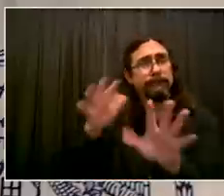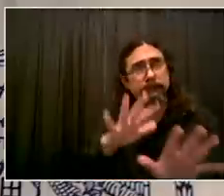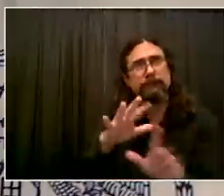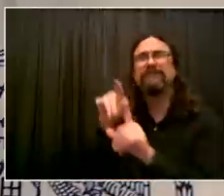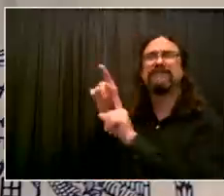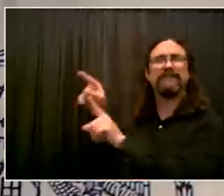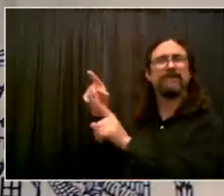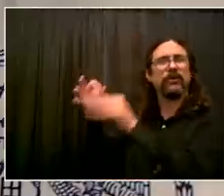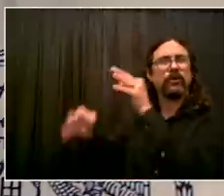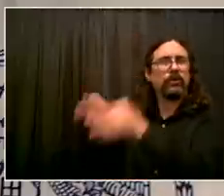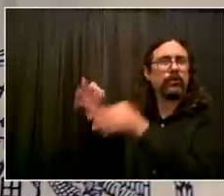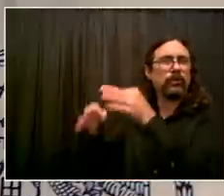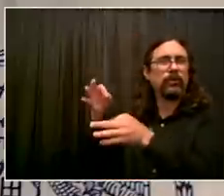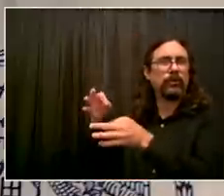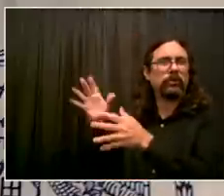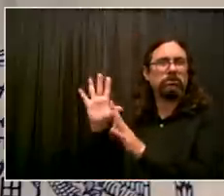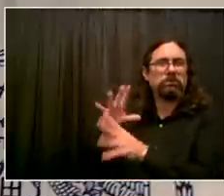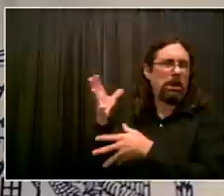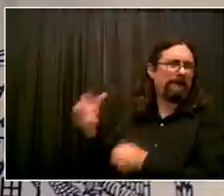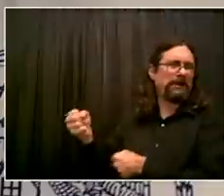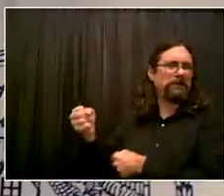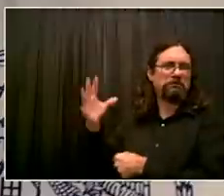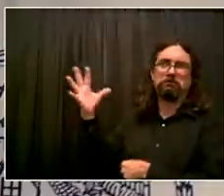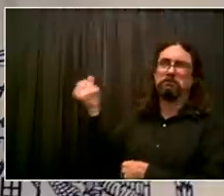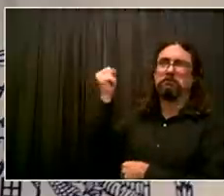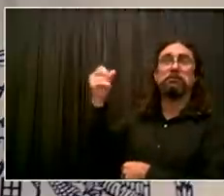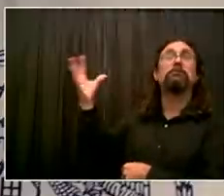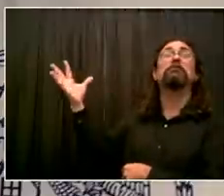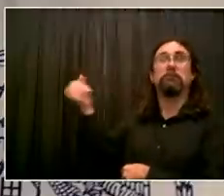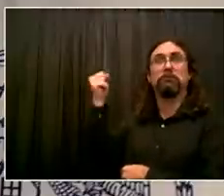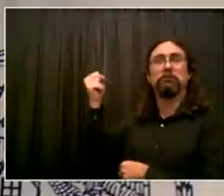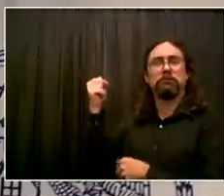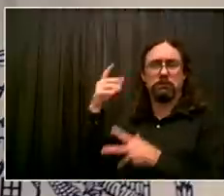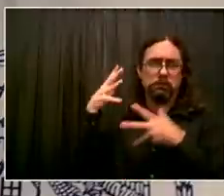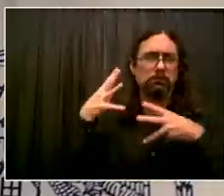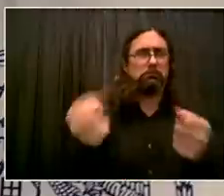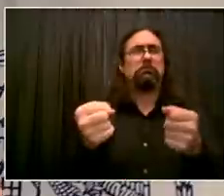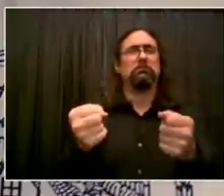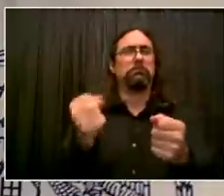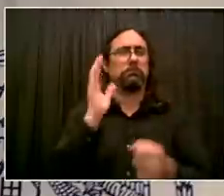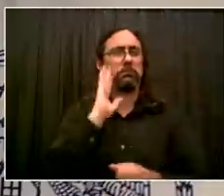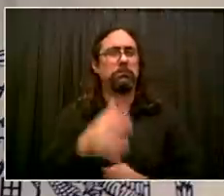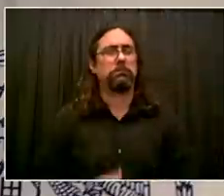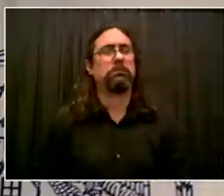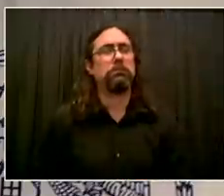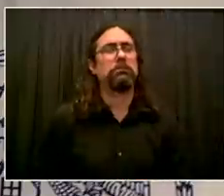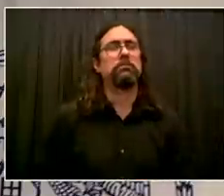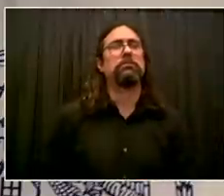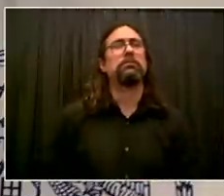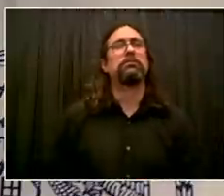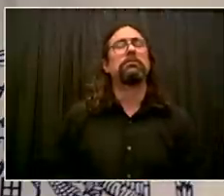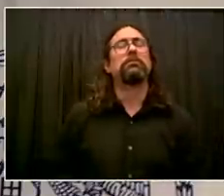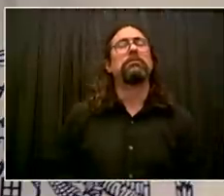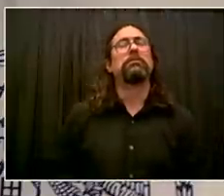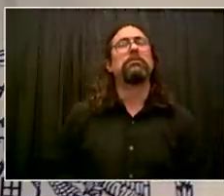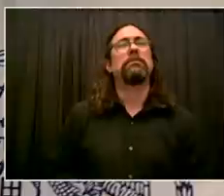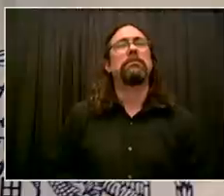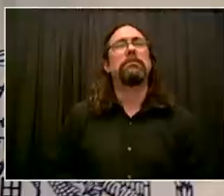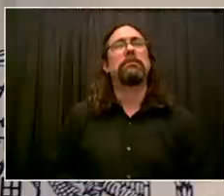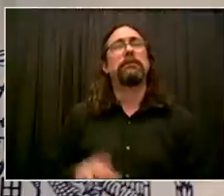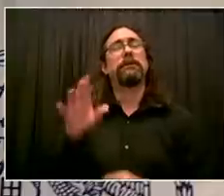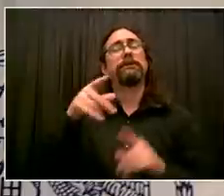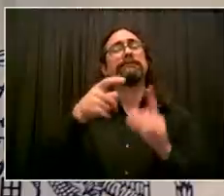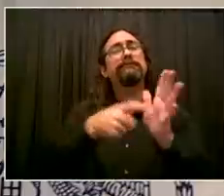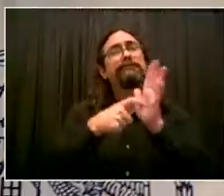Because we had that vaccine mandate coming, people responded. In fact, even on Friday, even on Saturday, we saw the number of